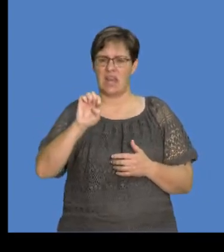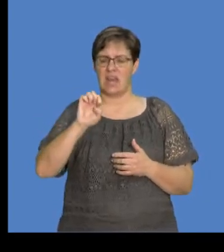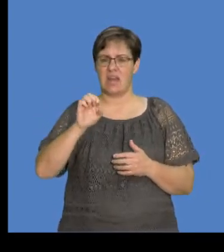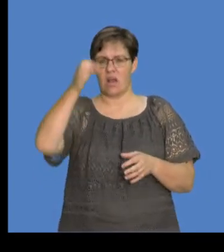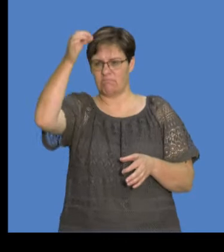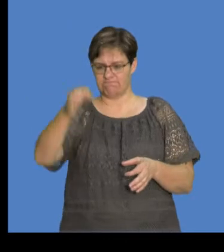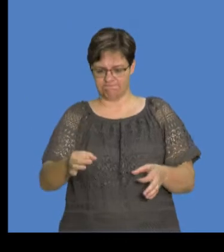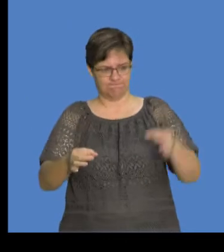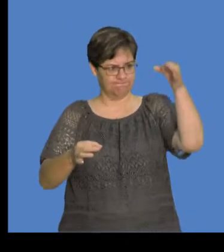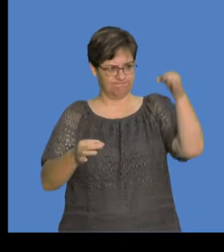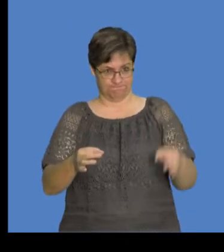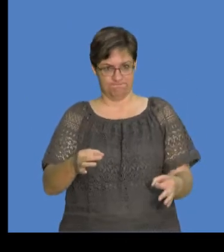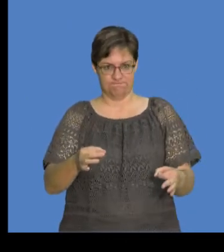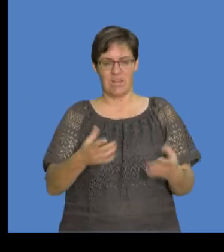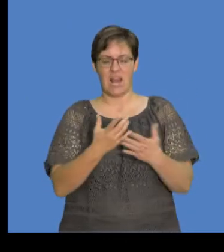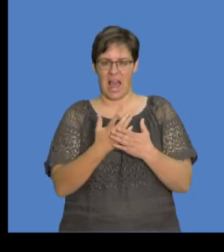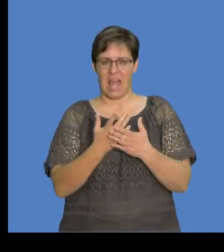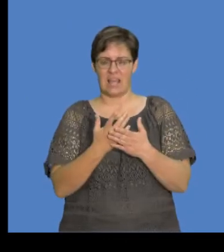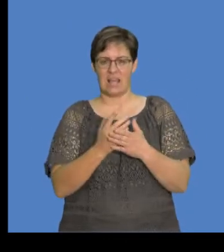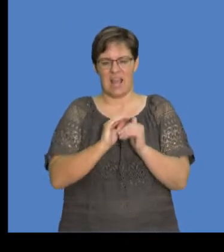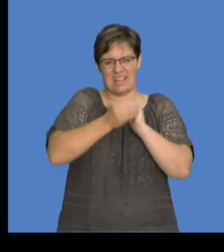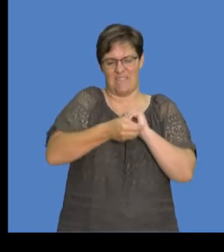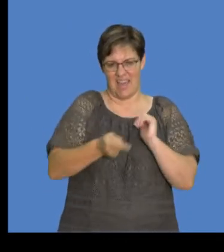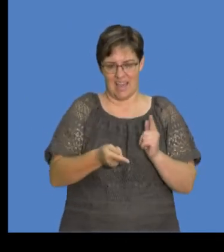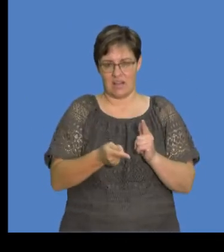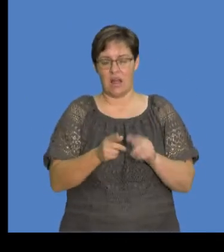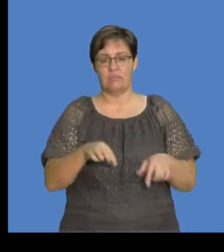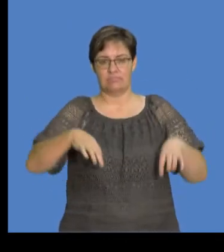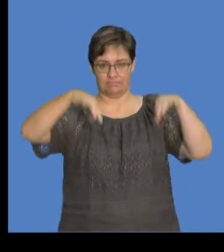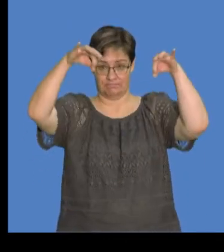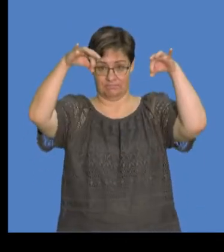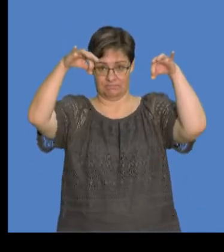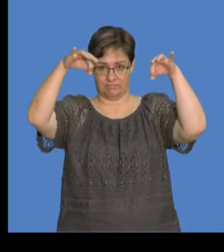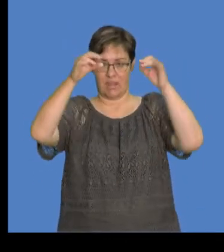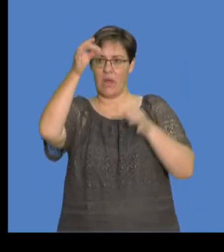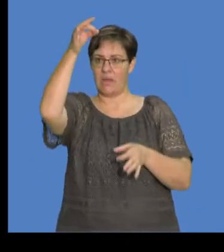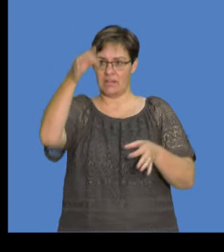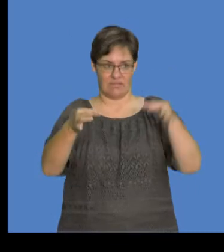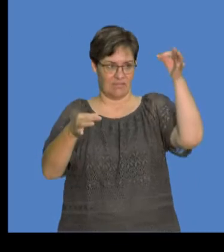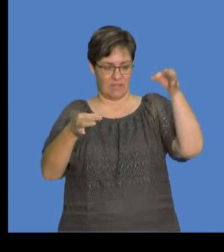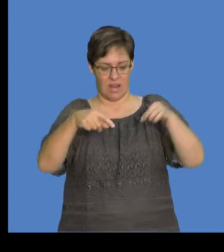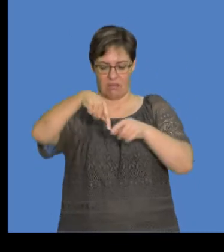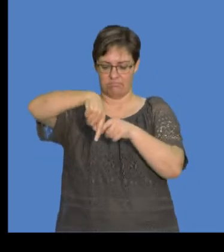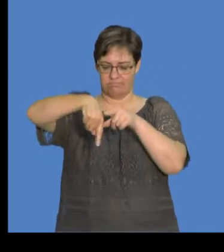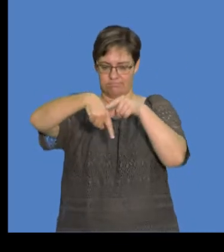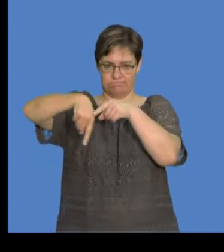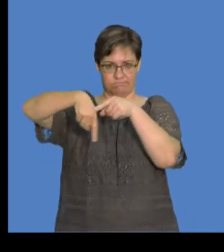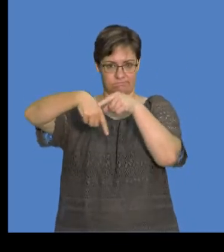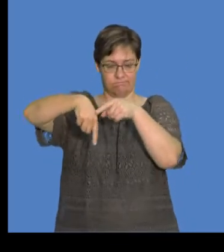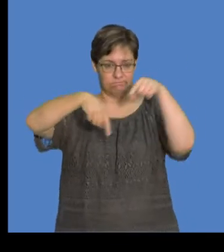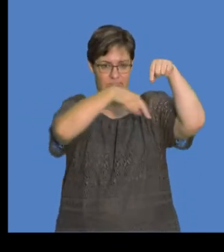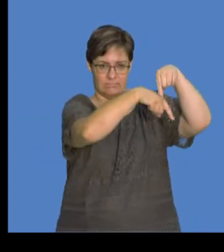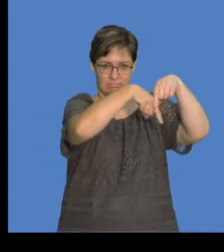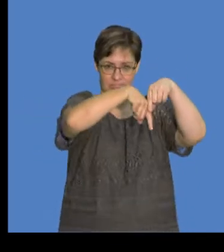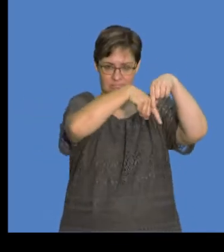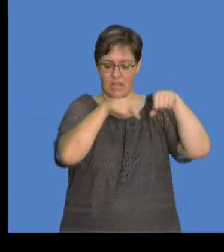as, you know, insulators, okay. They are suspended on a thin thread, okay. Predict what